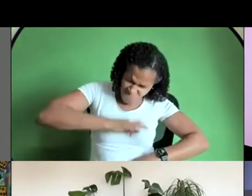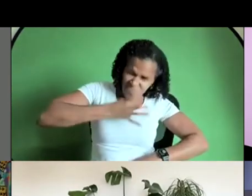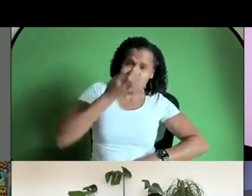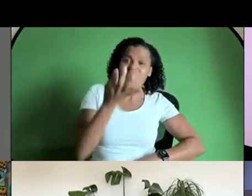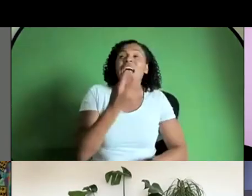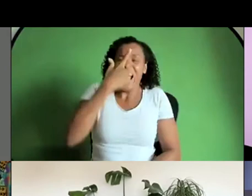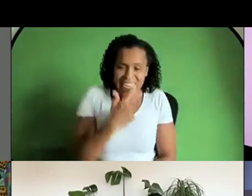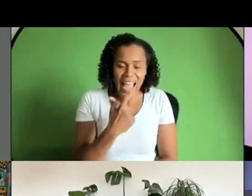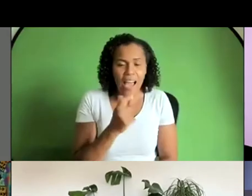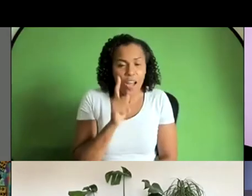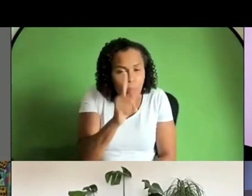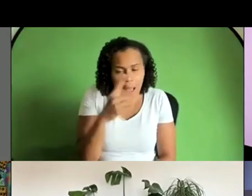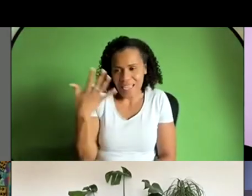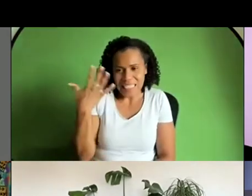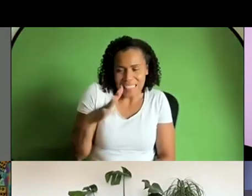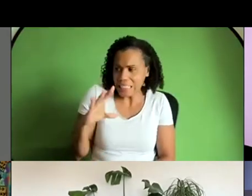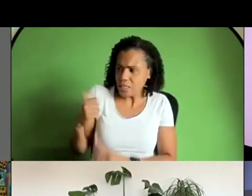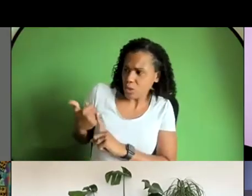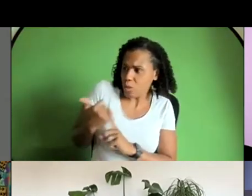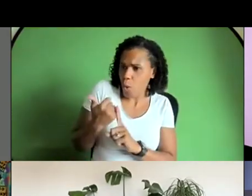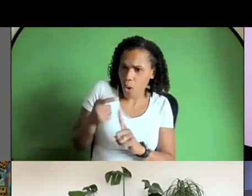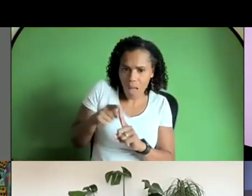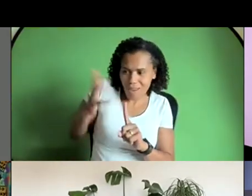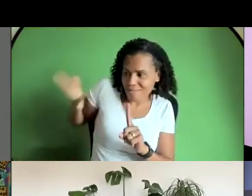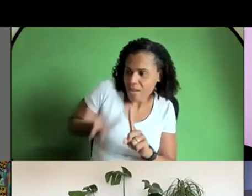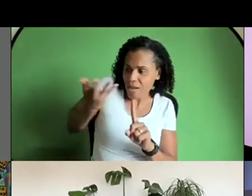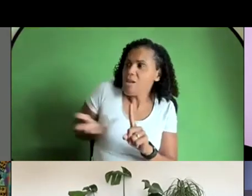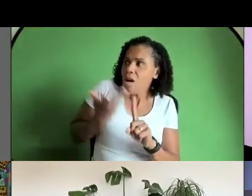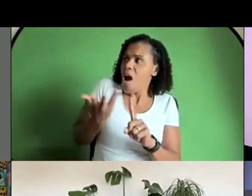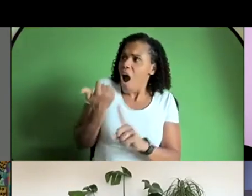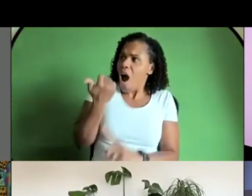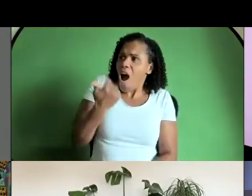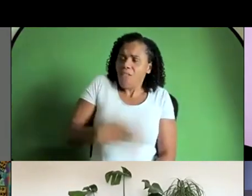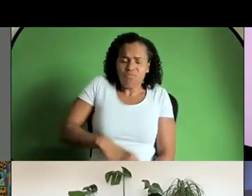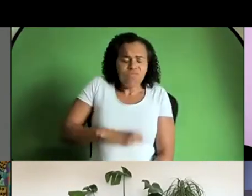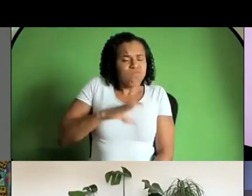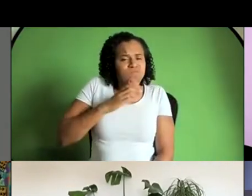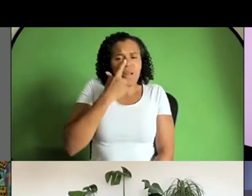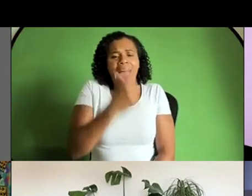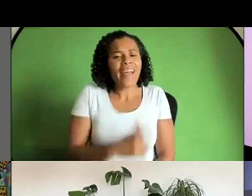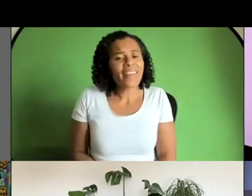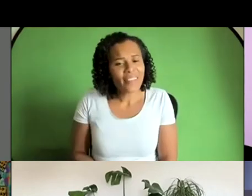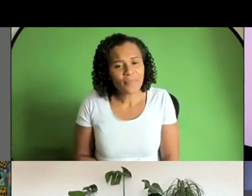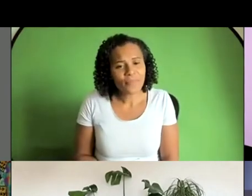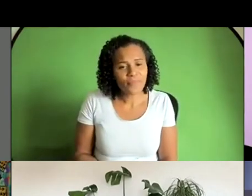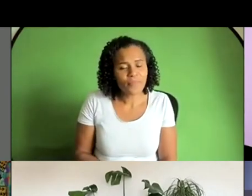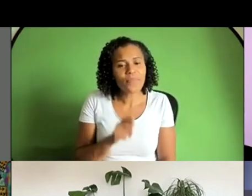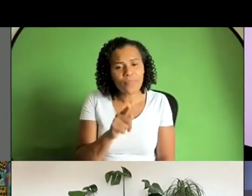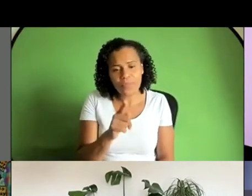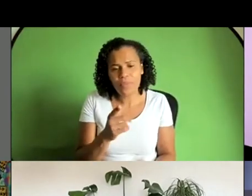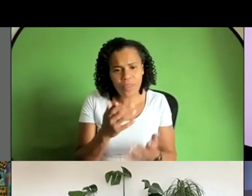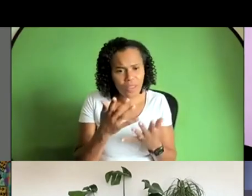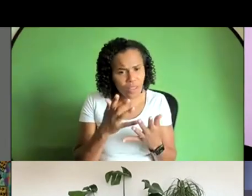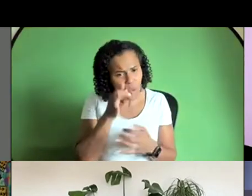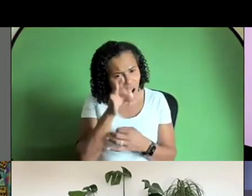of motivation to push us it's bit you know what i mean so and and it's been really transformational for